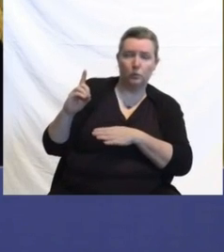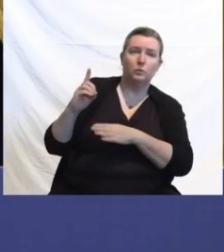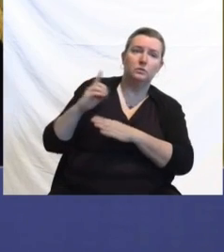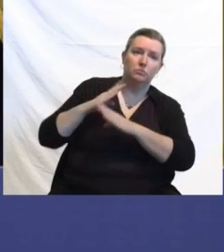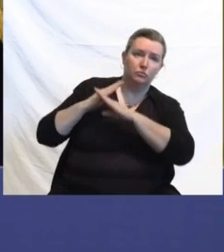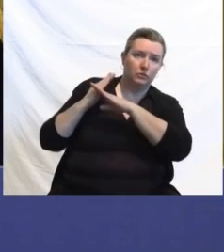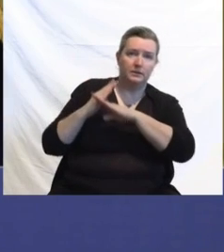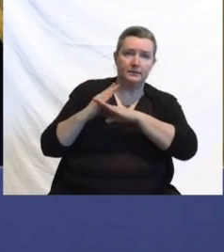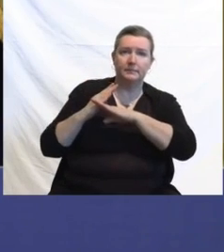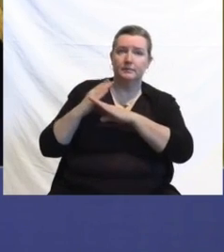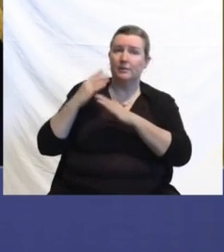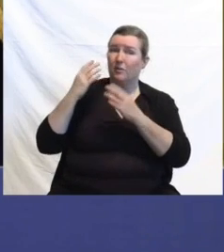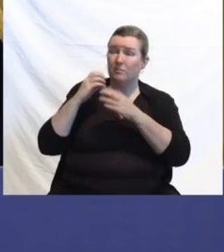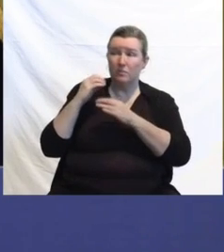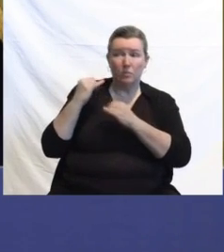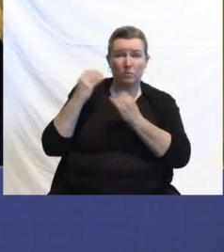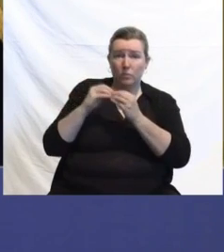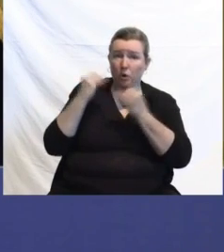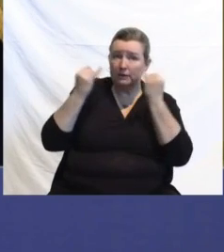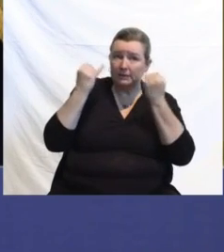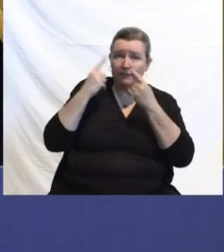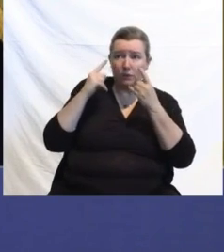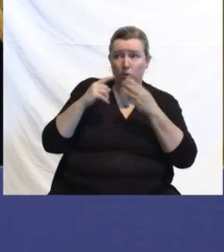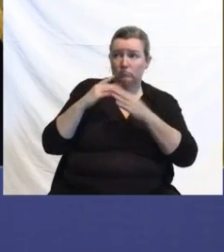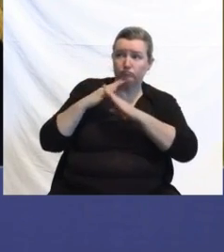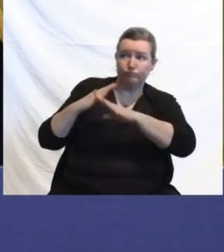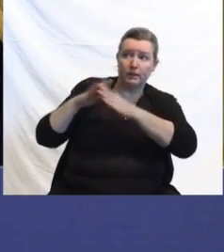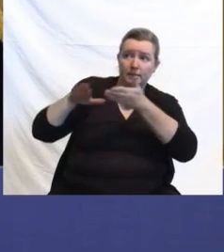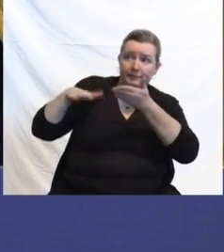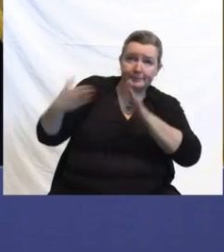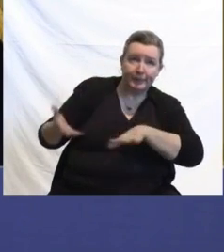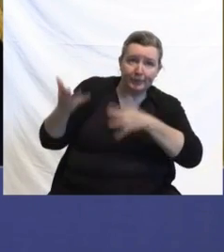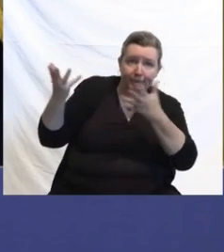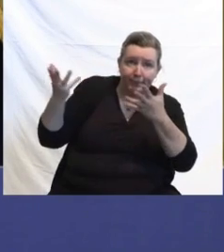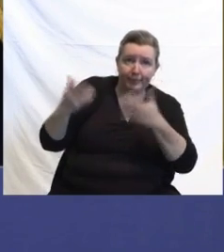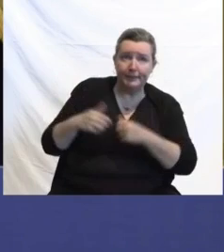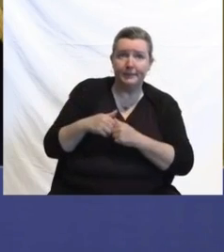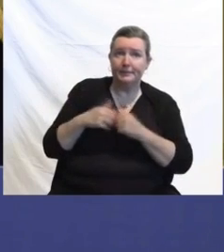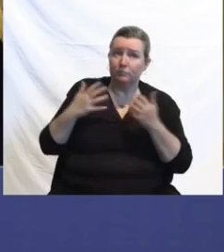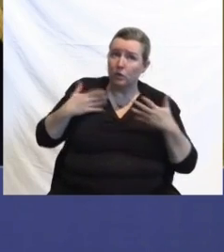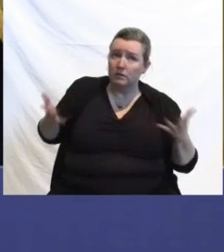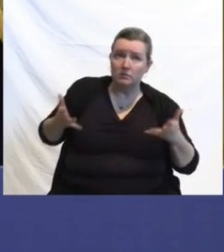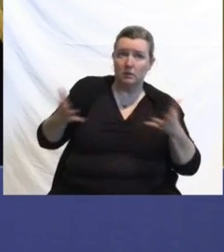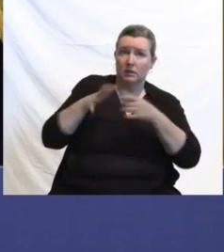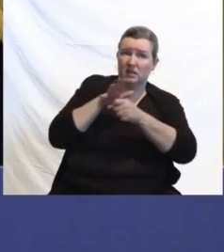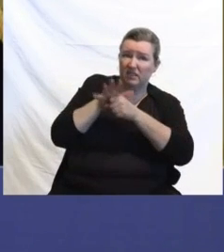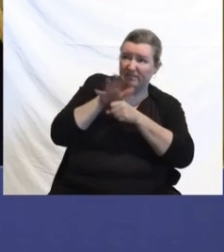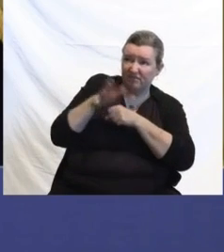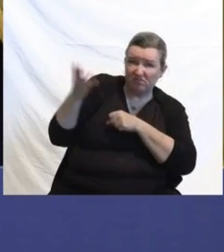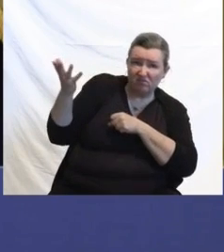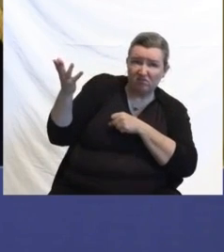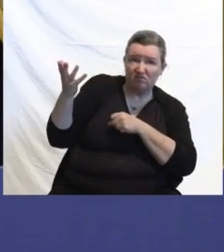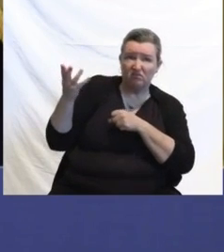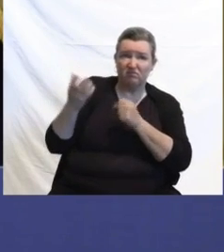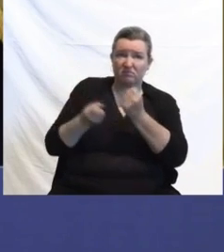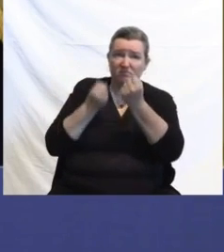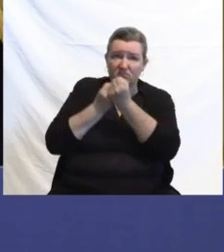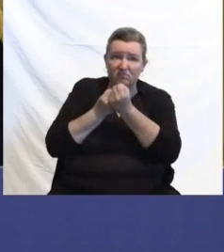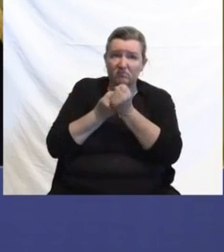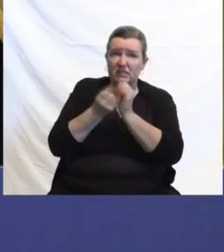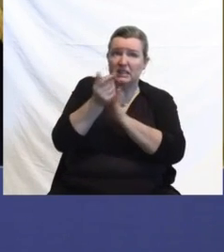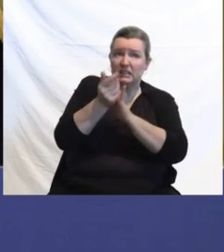deaths? Do you think you've used the power of your platform enough on this and do you support legislation expanding harm reduction services,